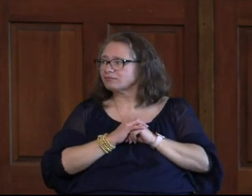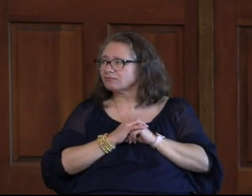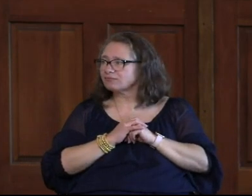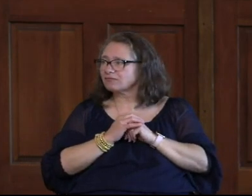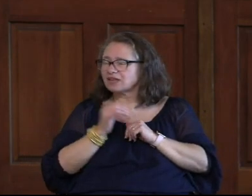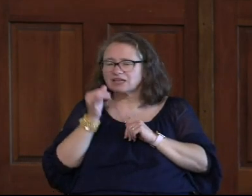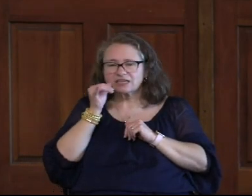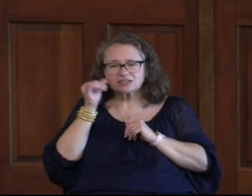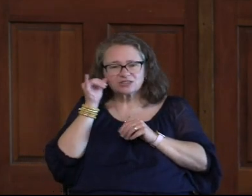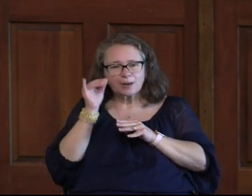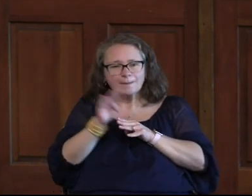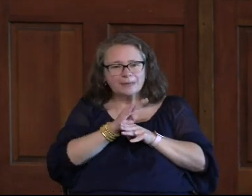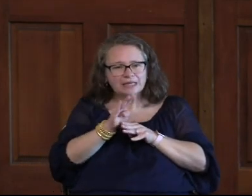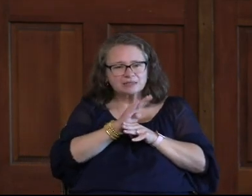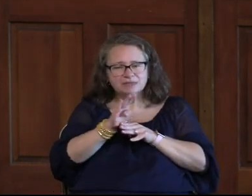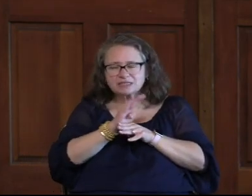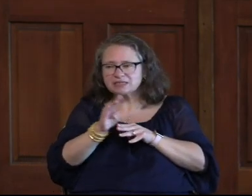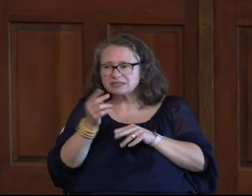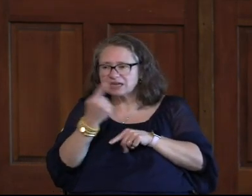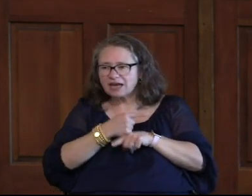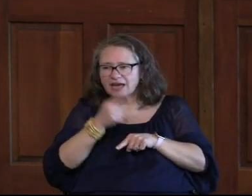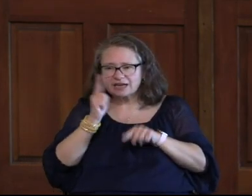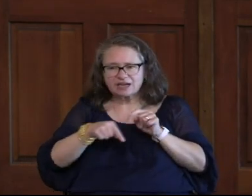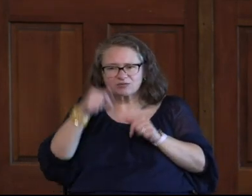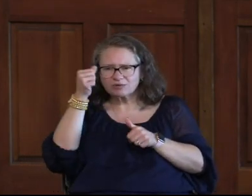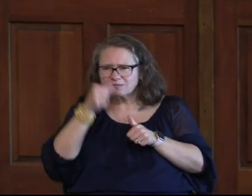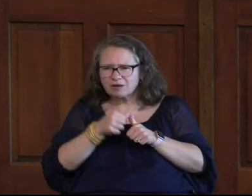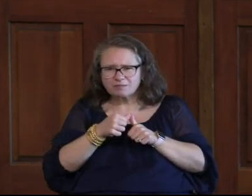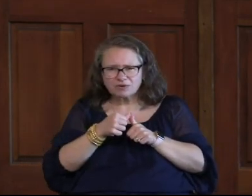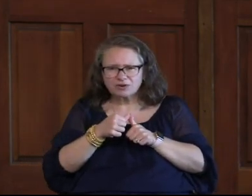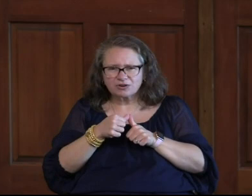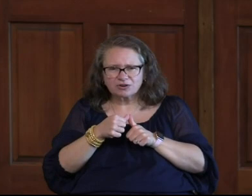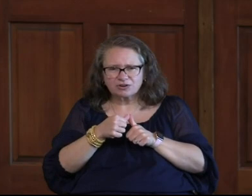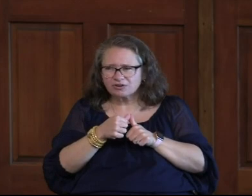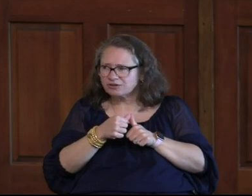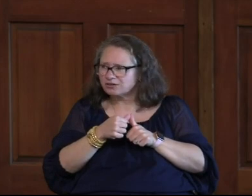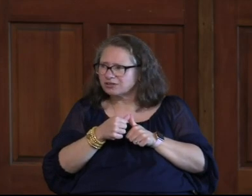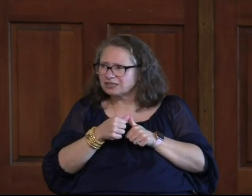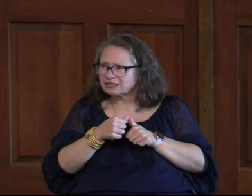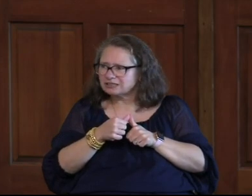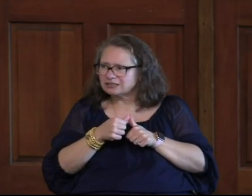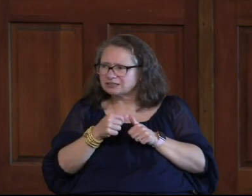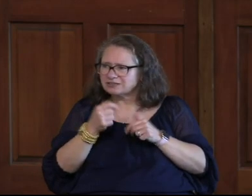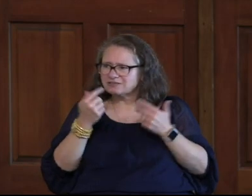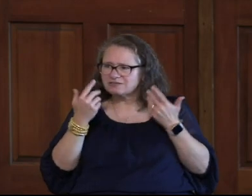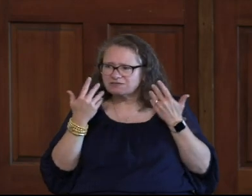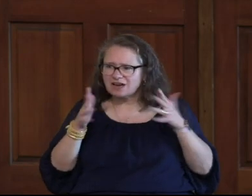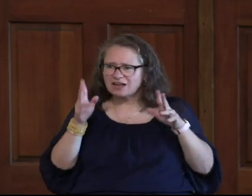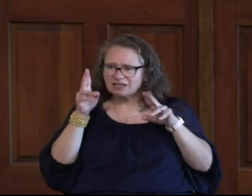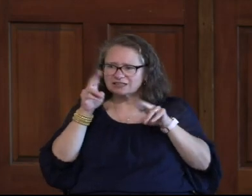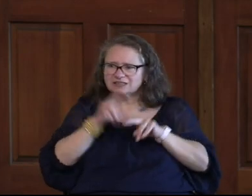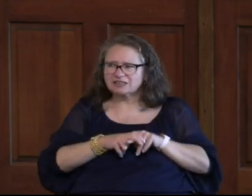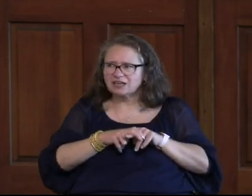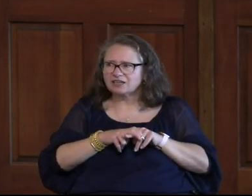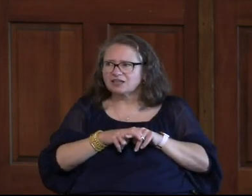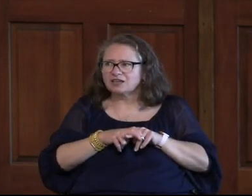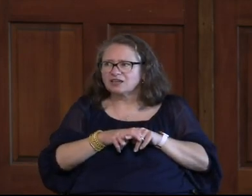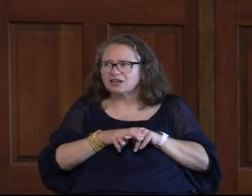Yesterday Was A Busy Day I Can Remember When I Sat Down Anybody Have A Busy Day Yesterday And You Just You Finally Sit Down And You